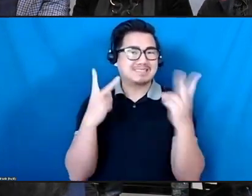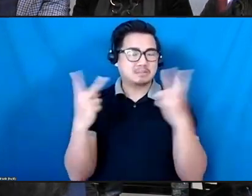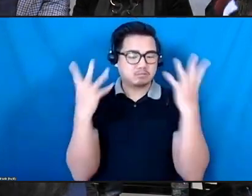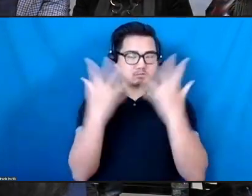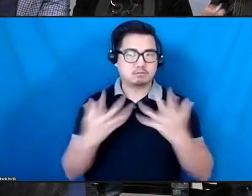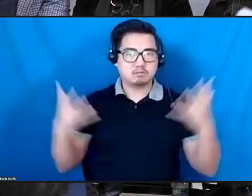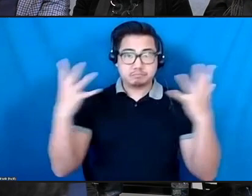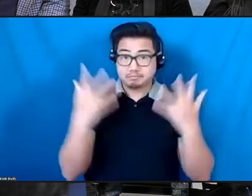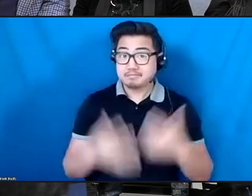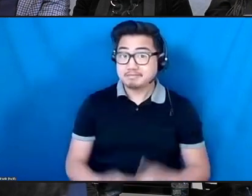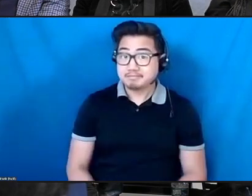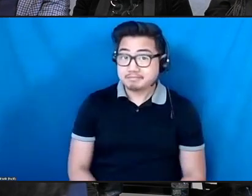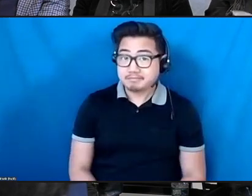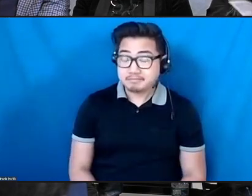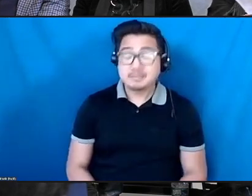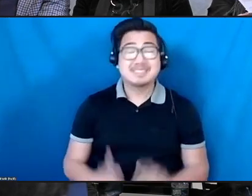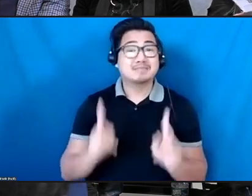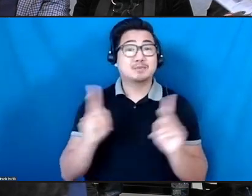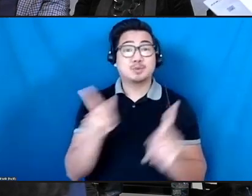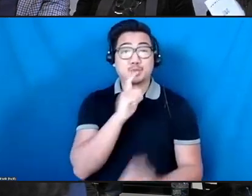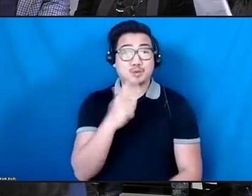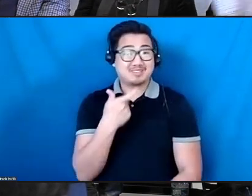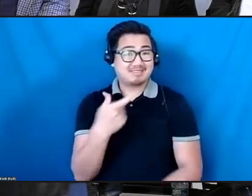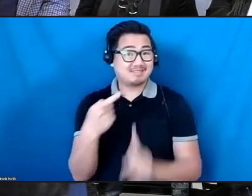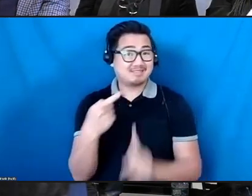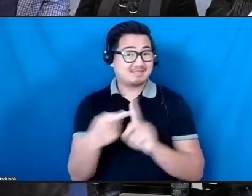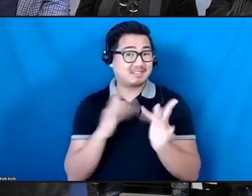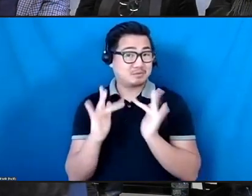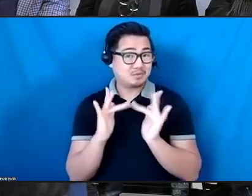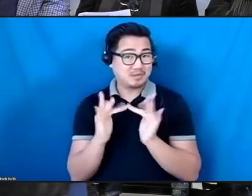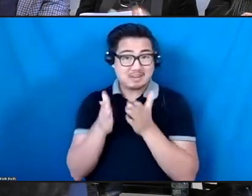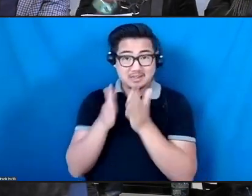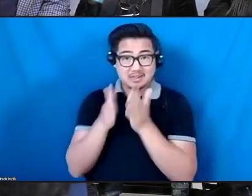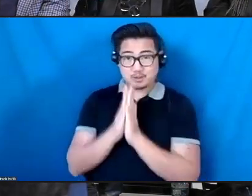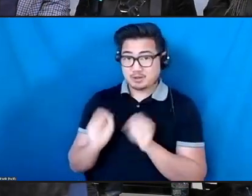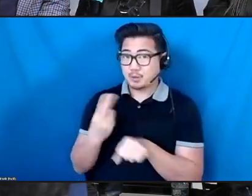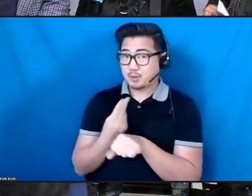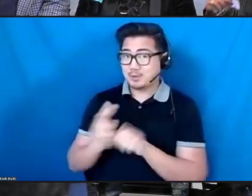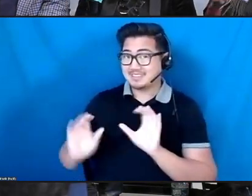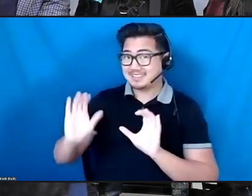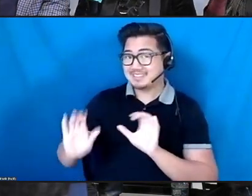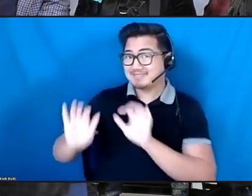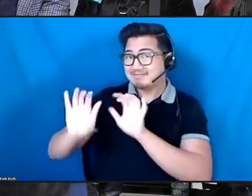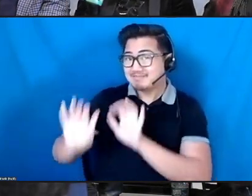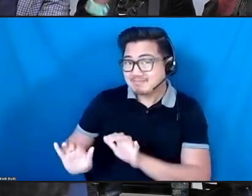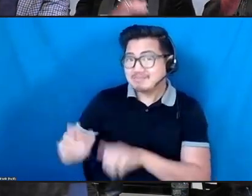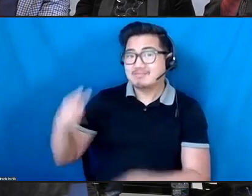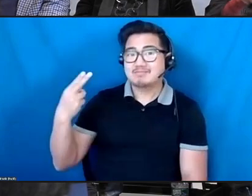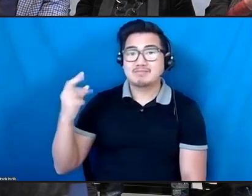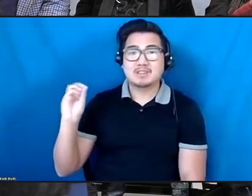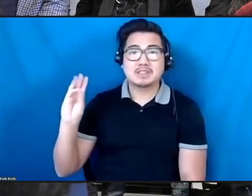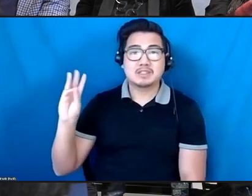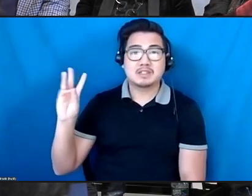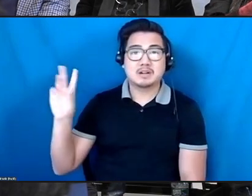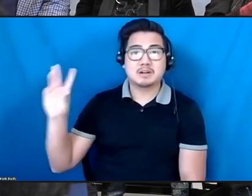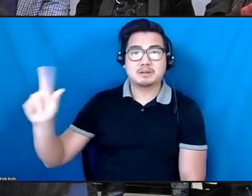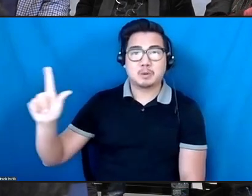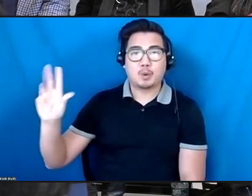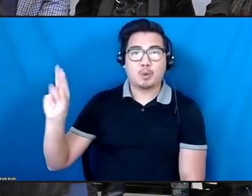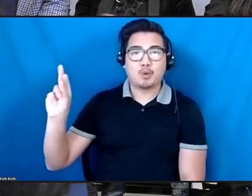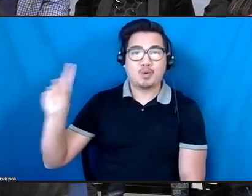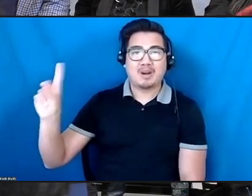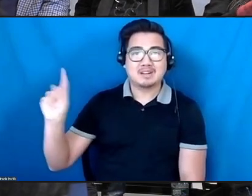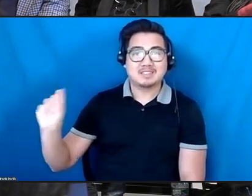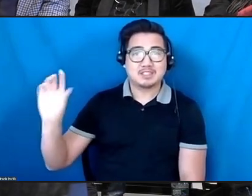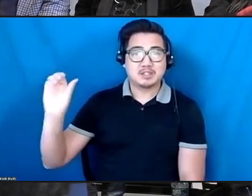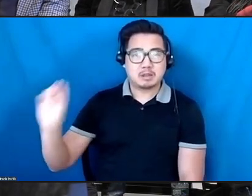those who are tuning in online, we also invite you to use the chat function on HowlRound.com. We'll be looking at that chat discussion.